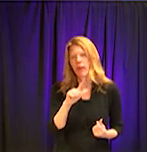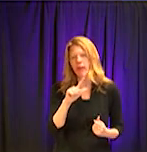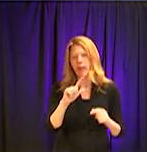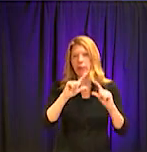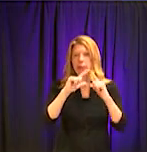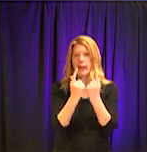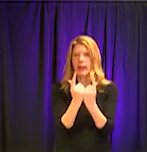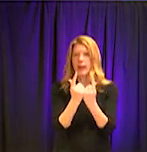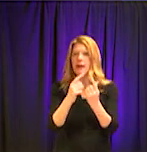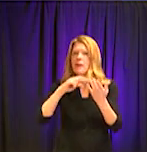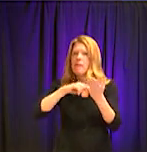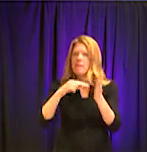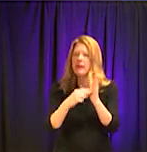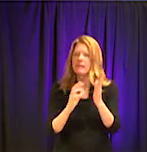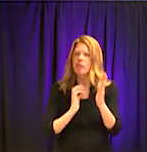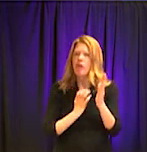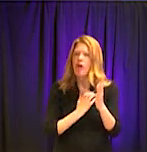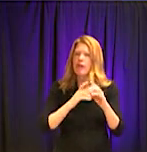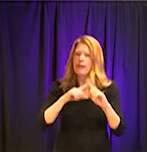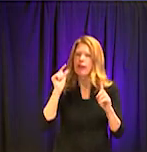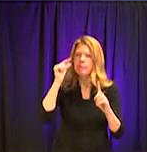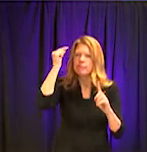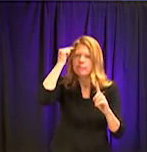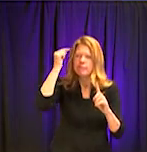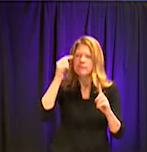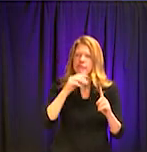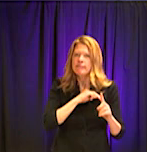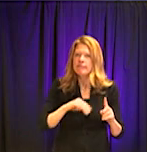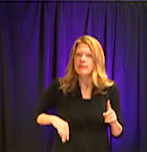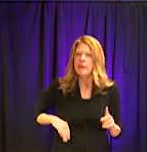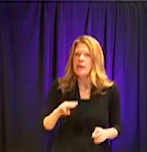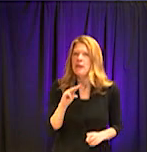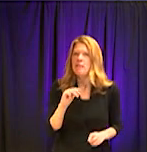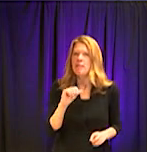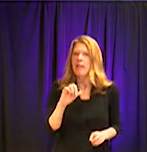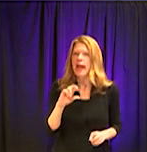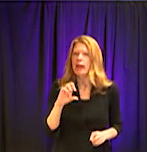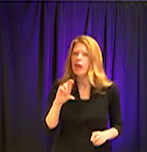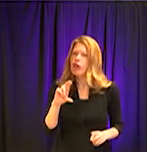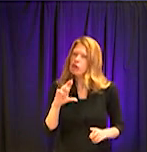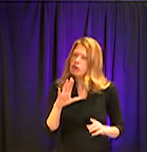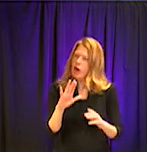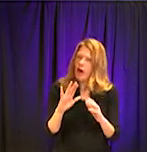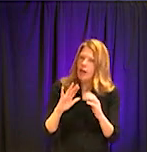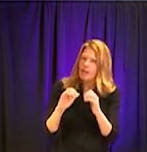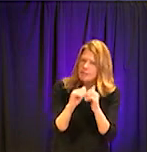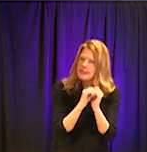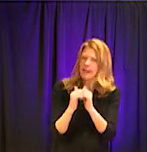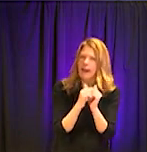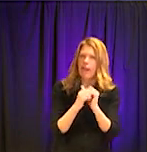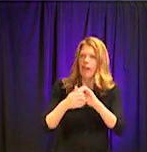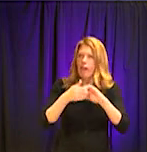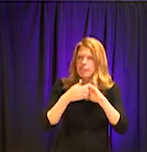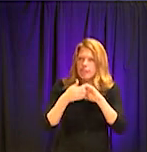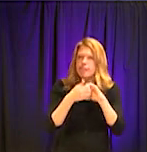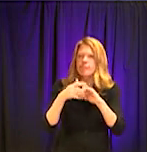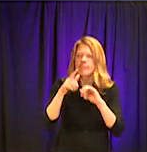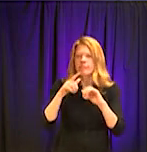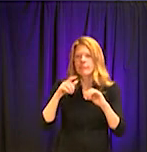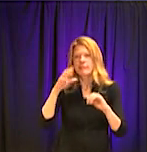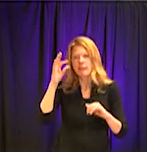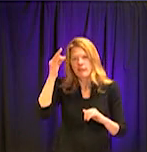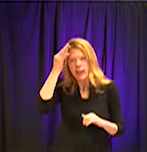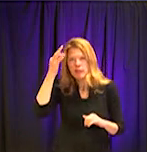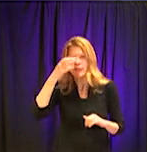contact with a number of resources both at the the federal state and even the